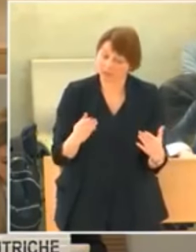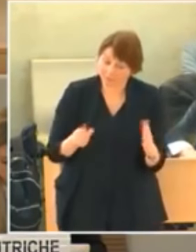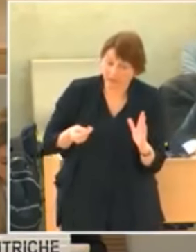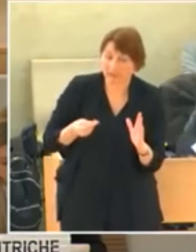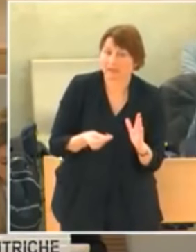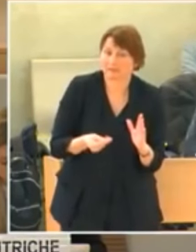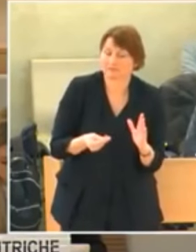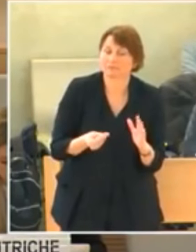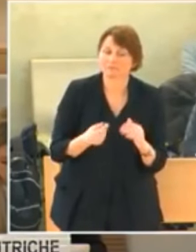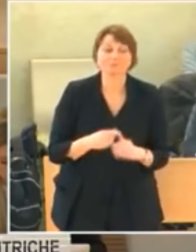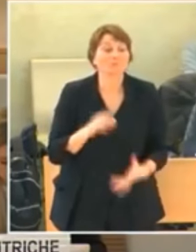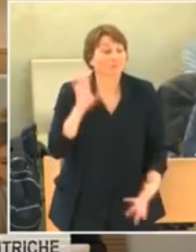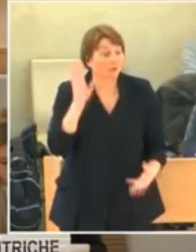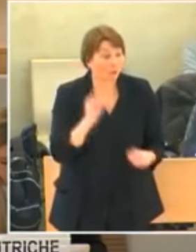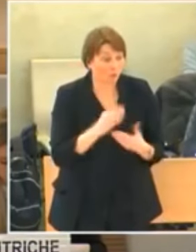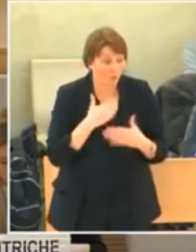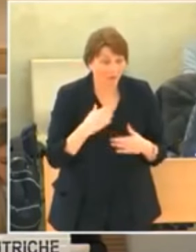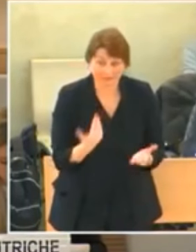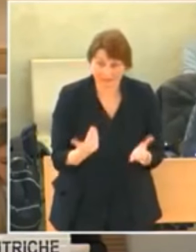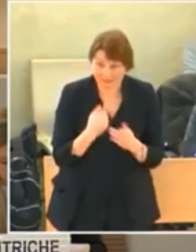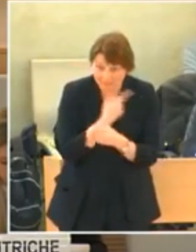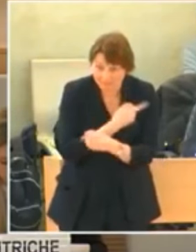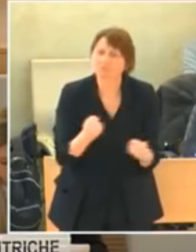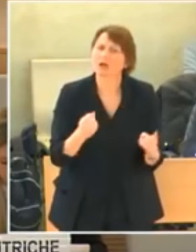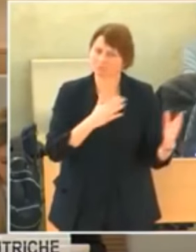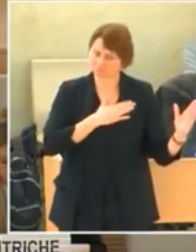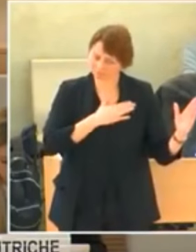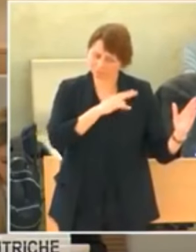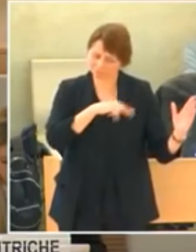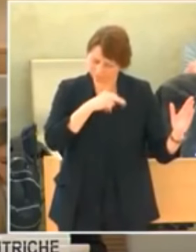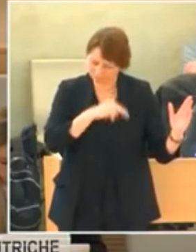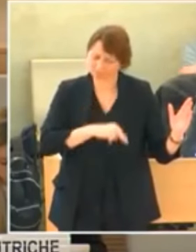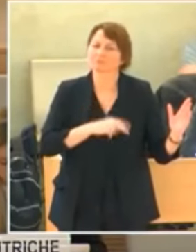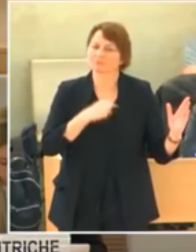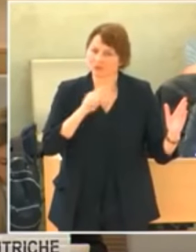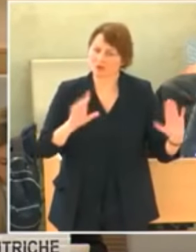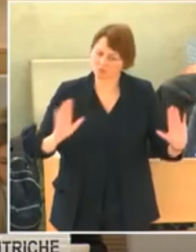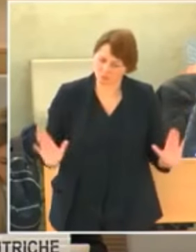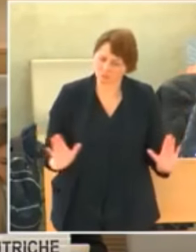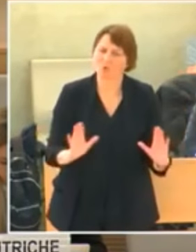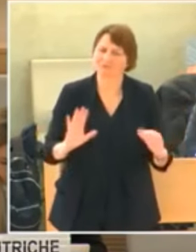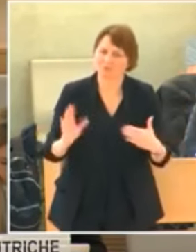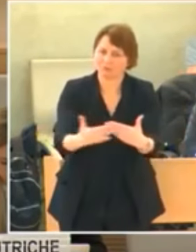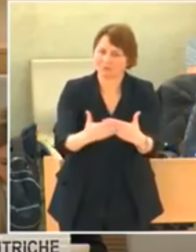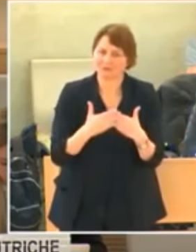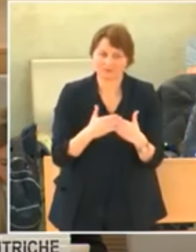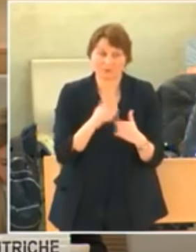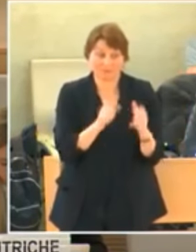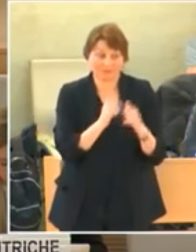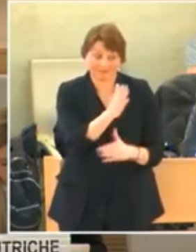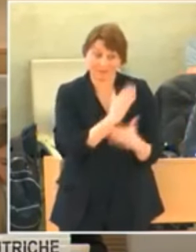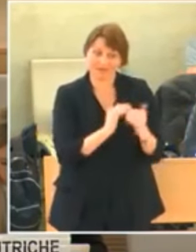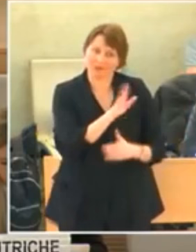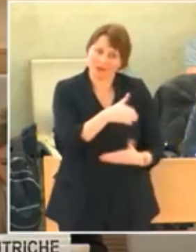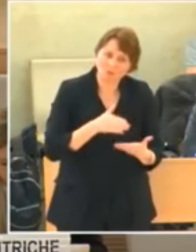In conclusion, once again we reaffirm our commitment to student promotion, protection and fulfillment of the rights of the person with disabilities